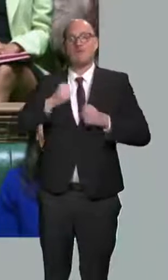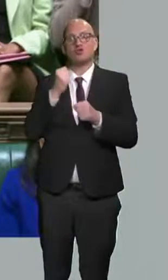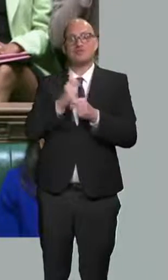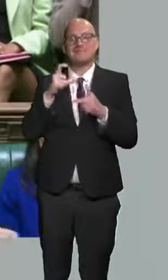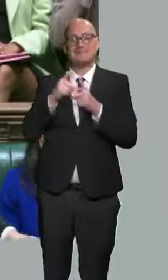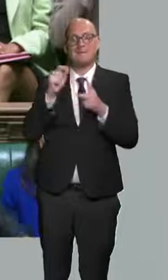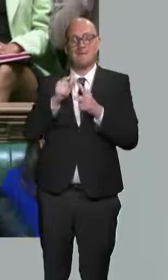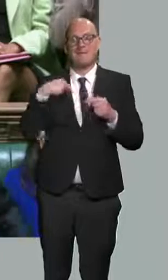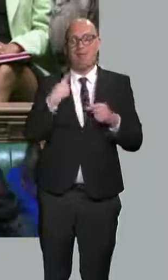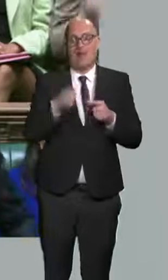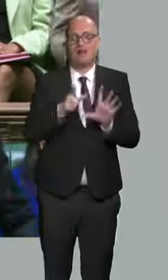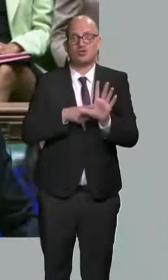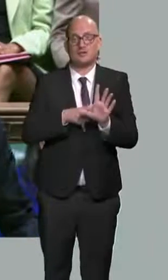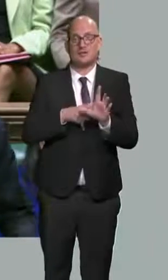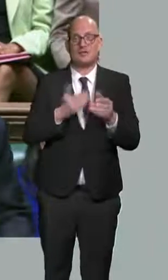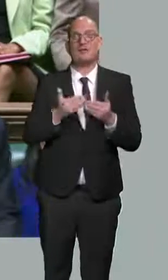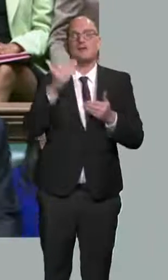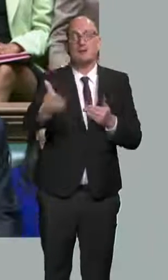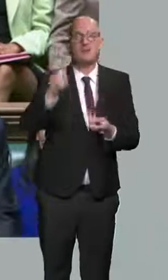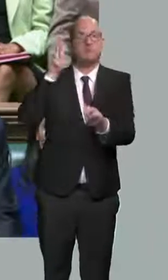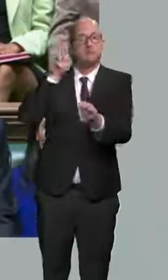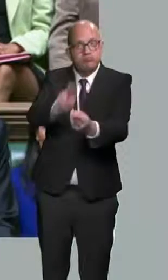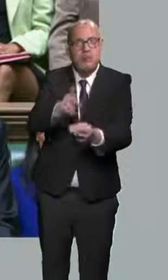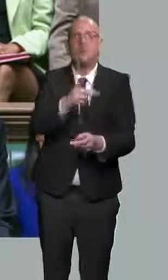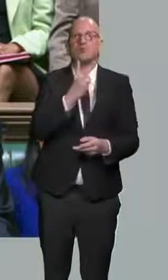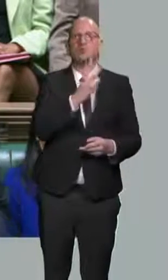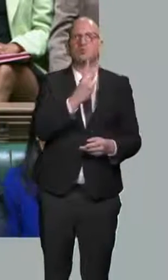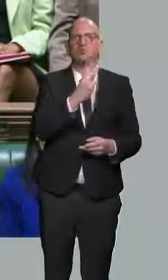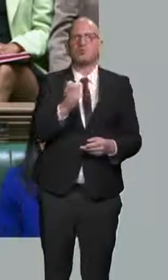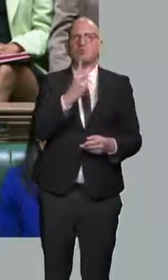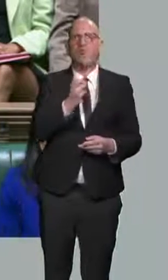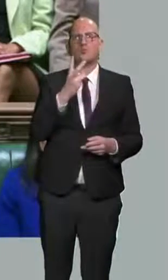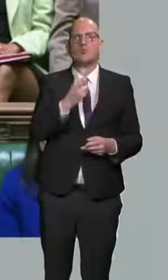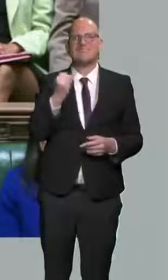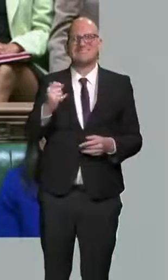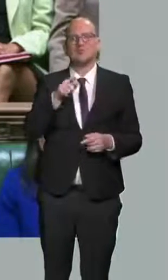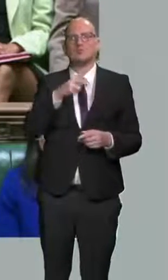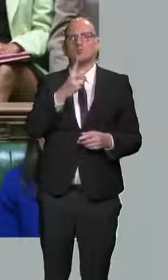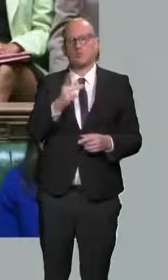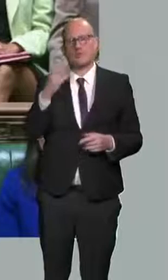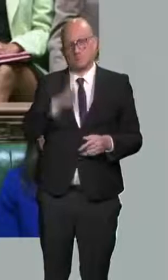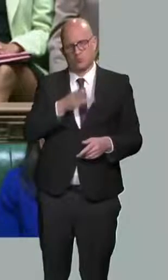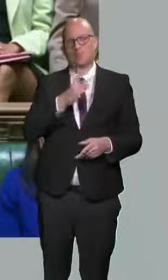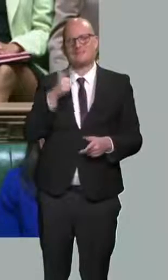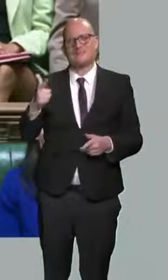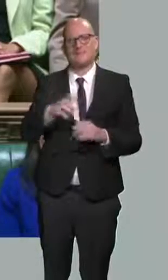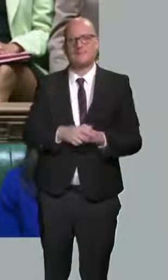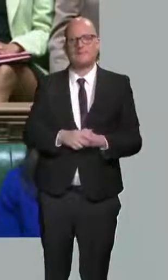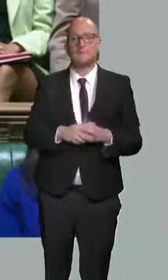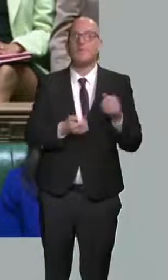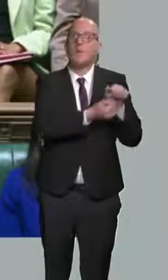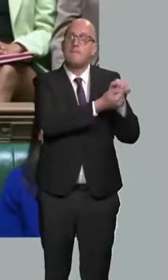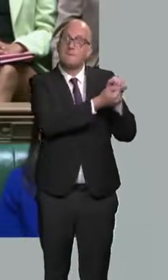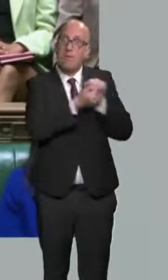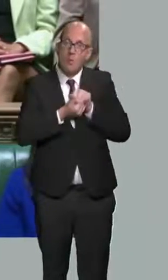.8% in 26-27. Borrowing as a percentage of GDP is 5.4% this